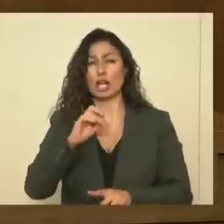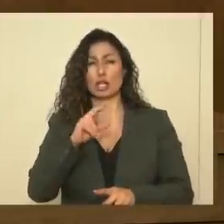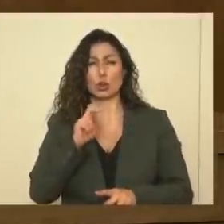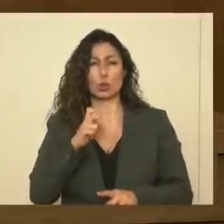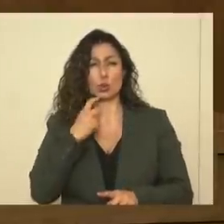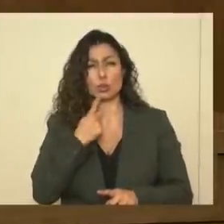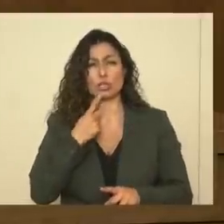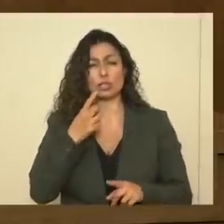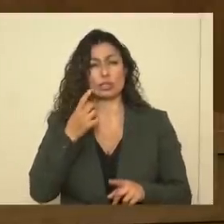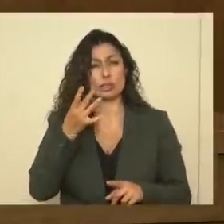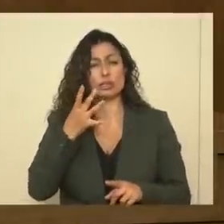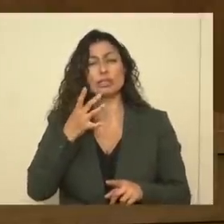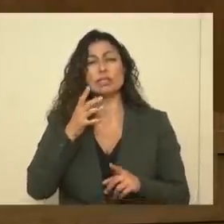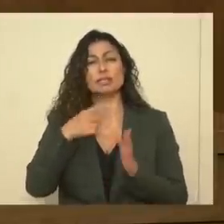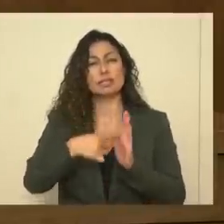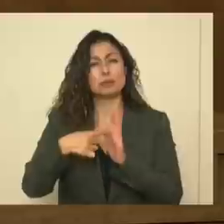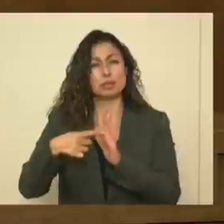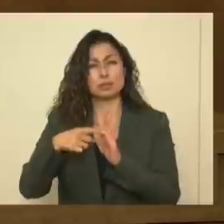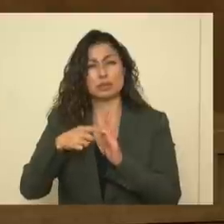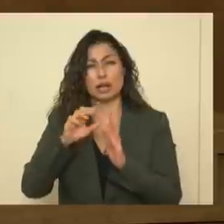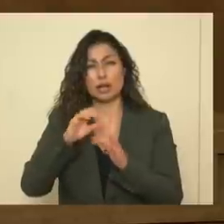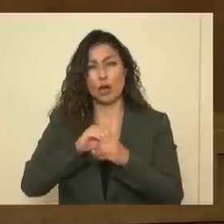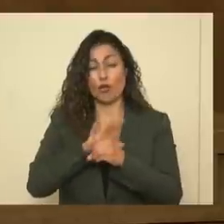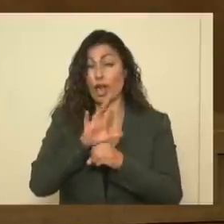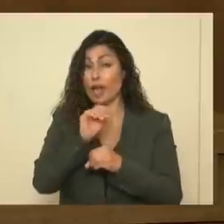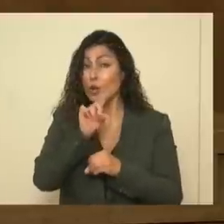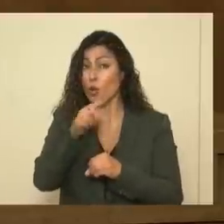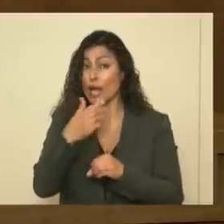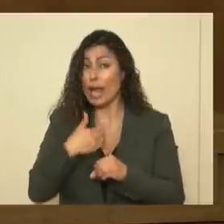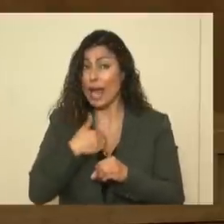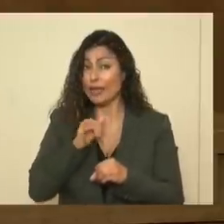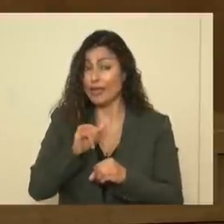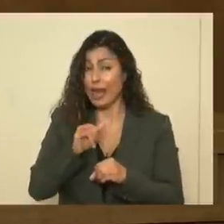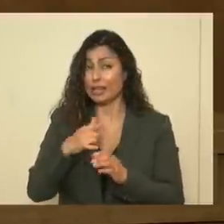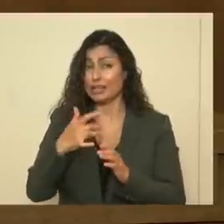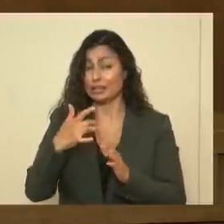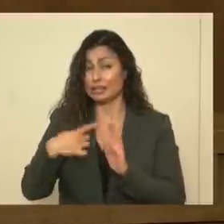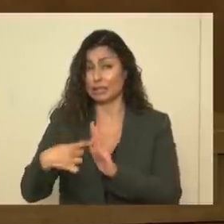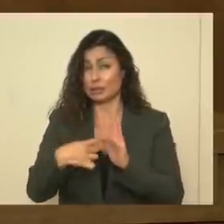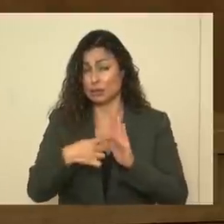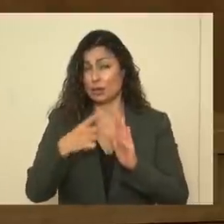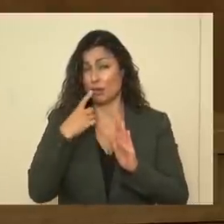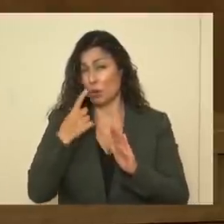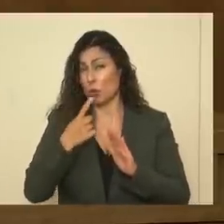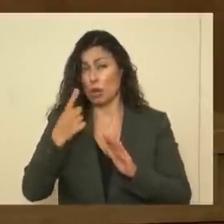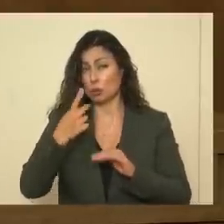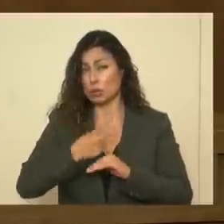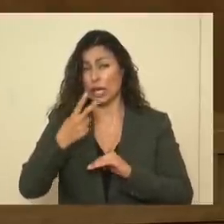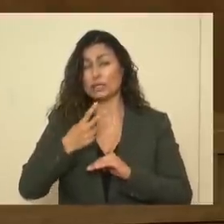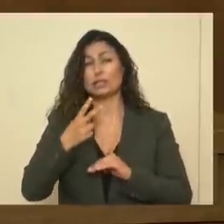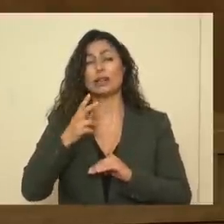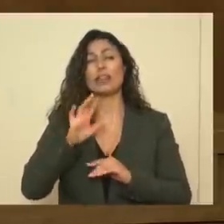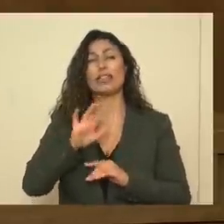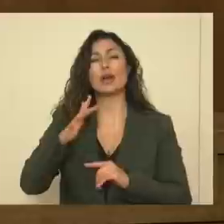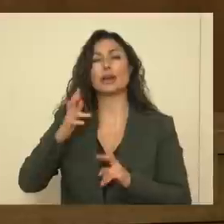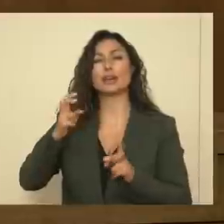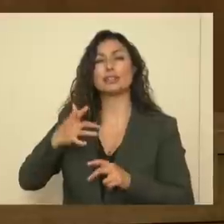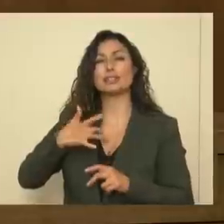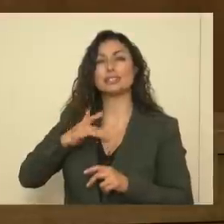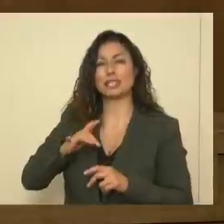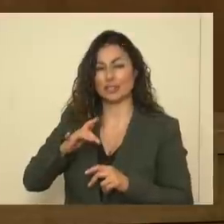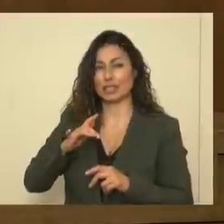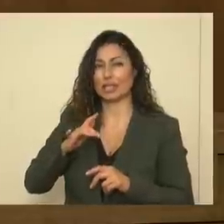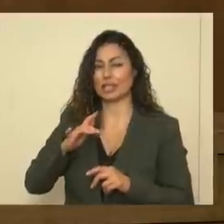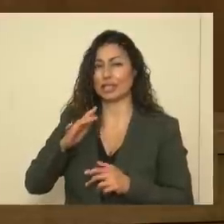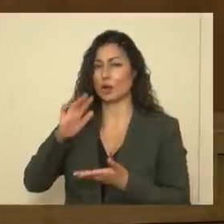and they've only had them for a couple days, the sensitivity goes way up. We know in asymptomatic